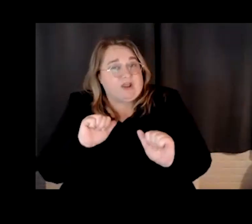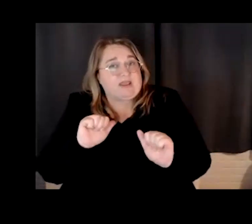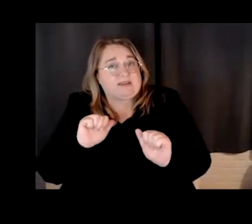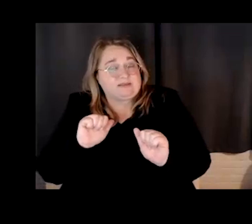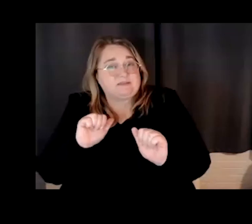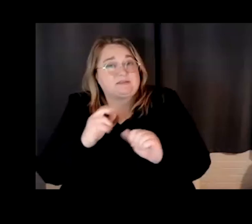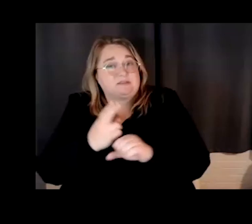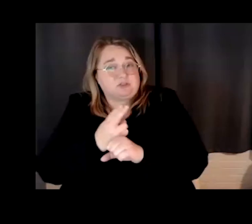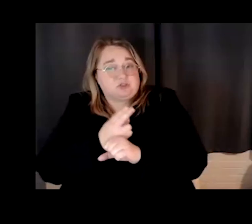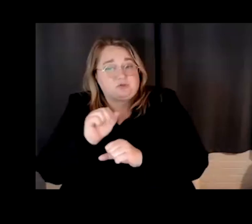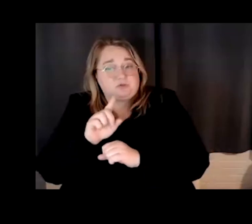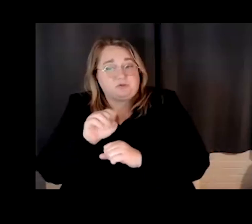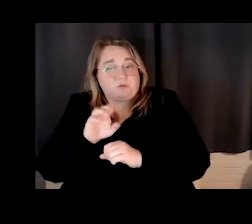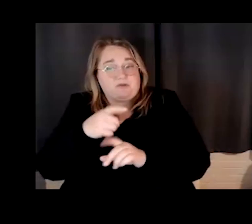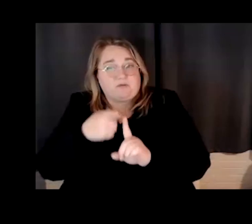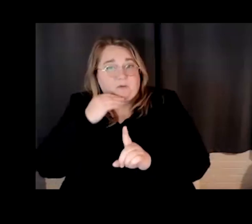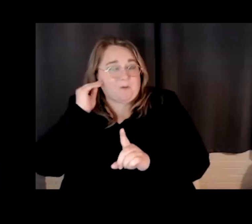Yeah. So it's just on campus.